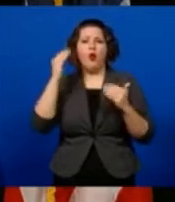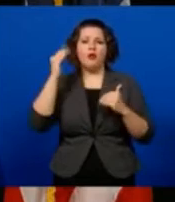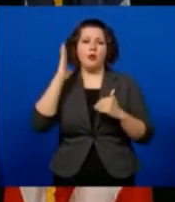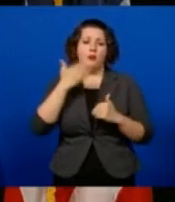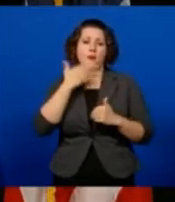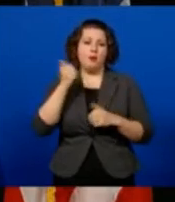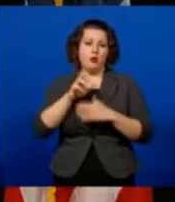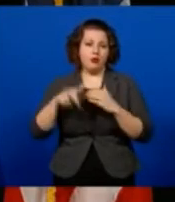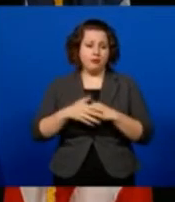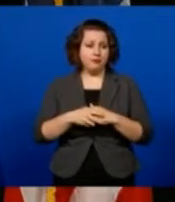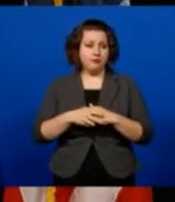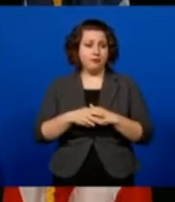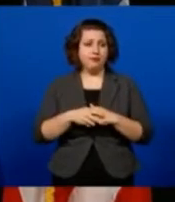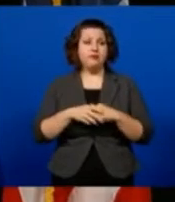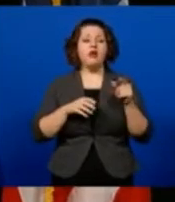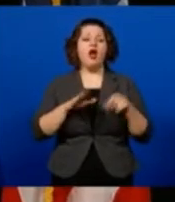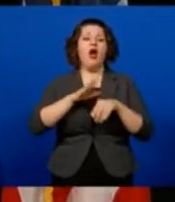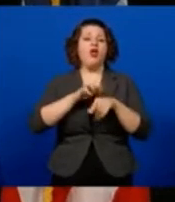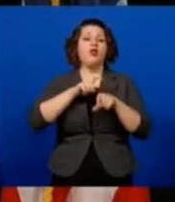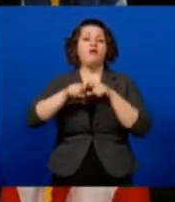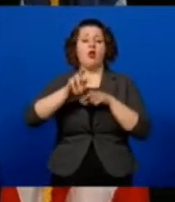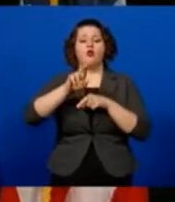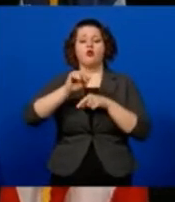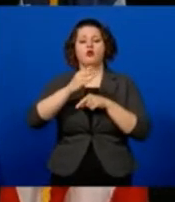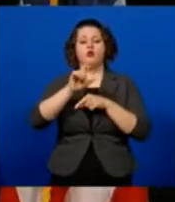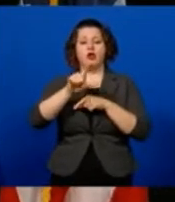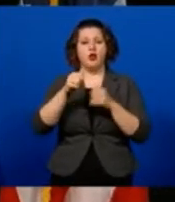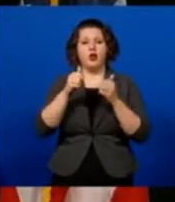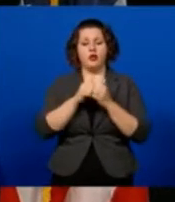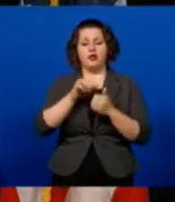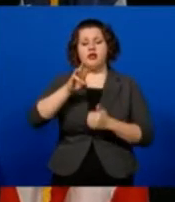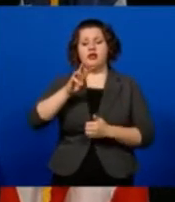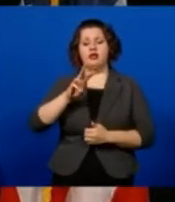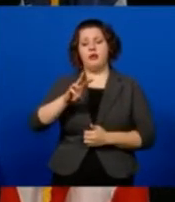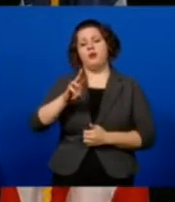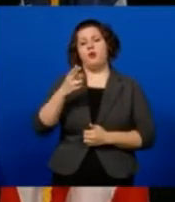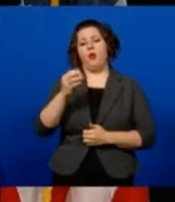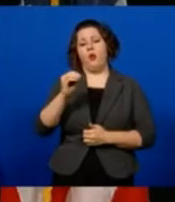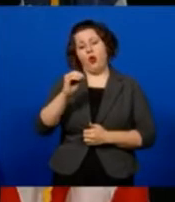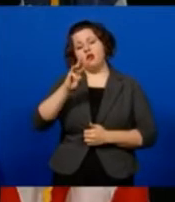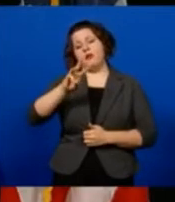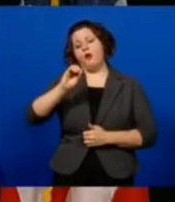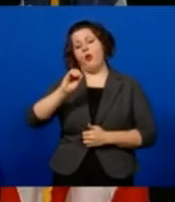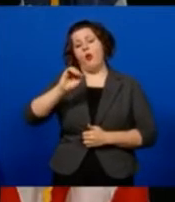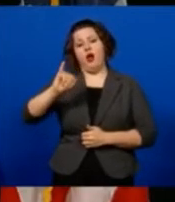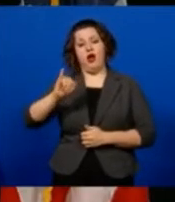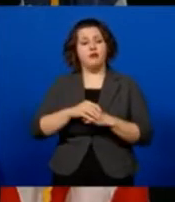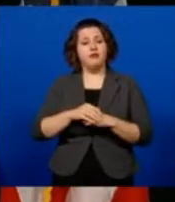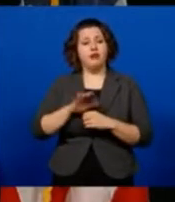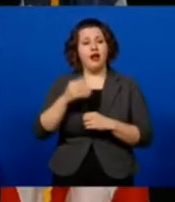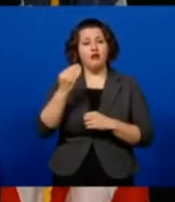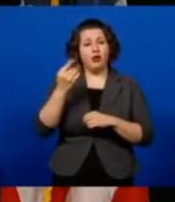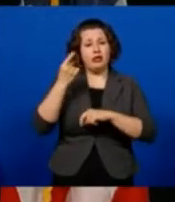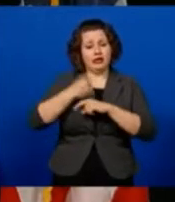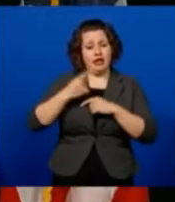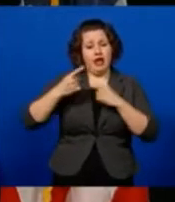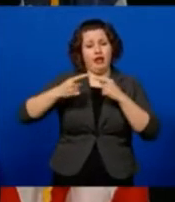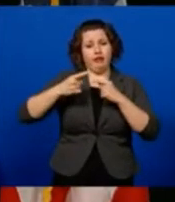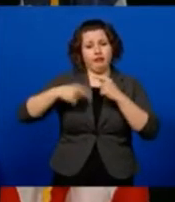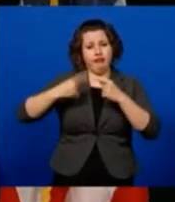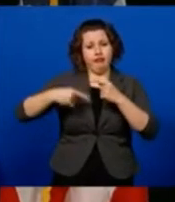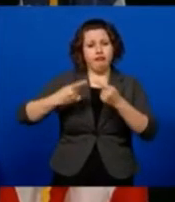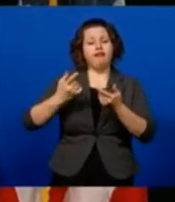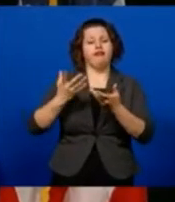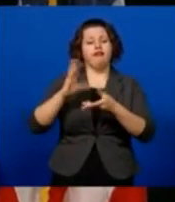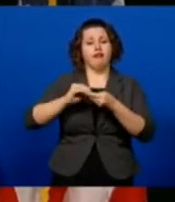Governor, this is Rachel with WOI. Will the 14-day rolling average use for schools